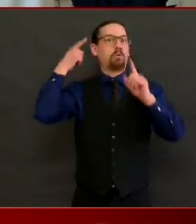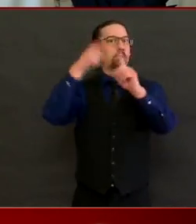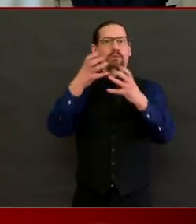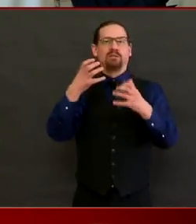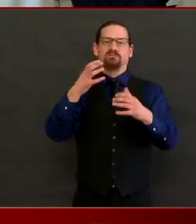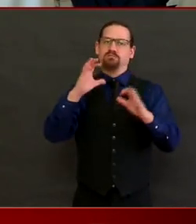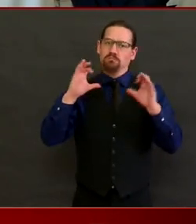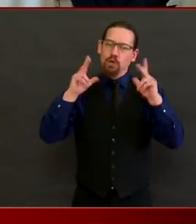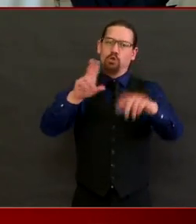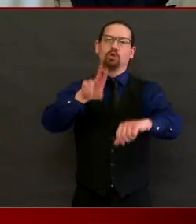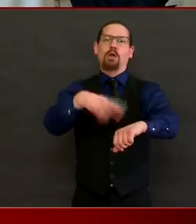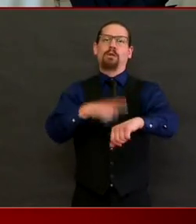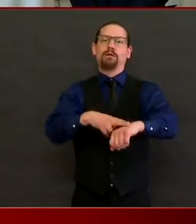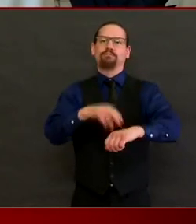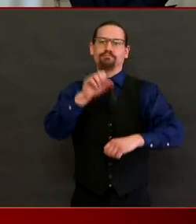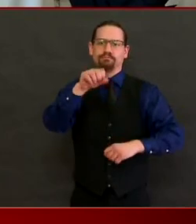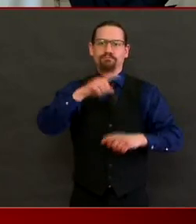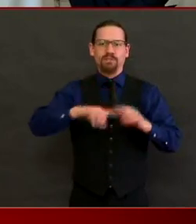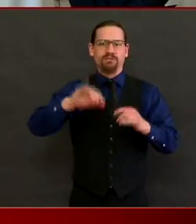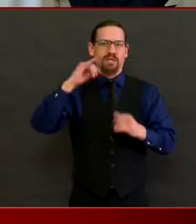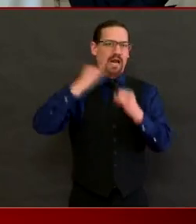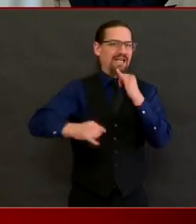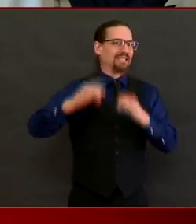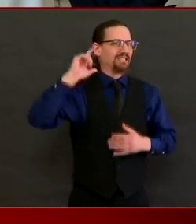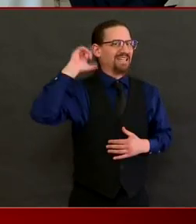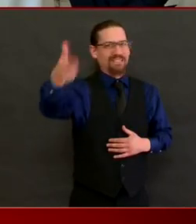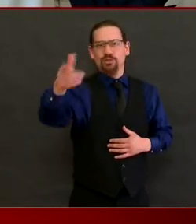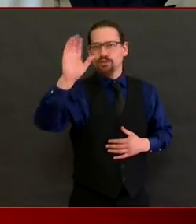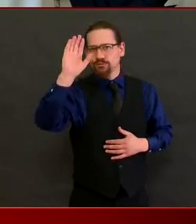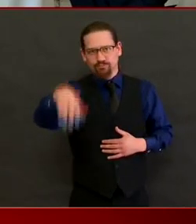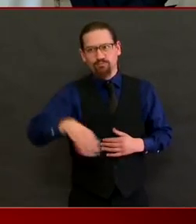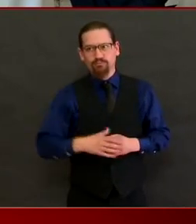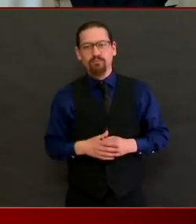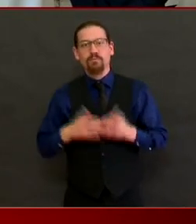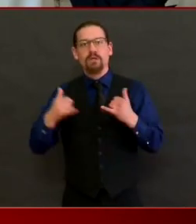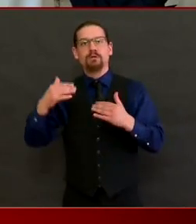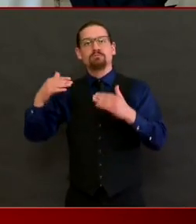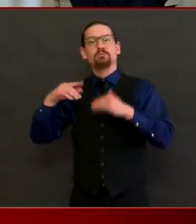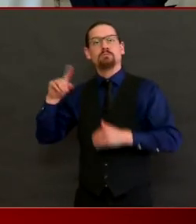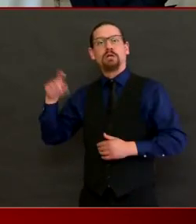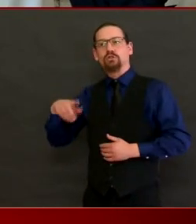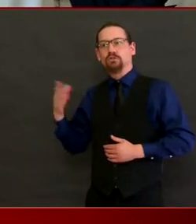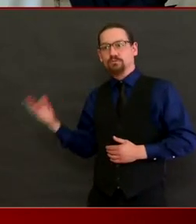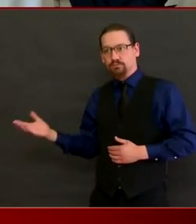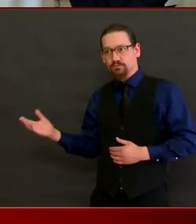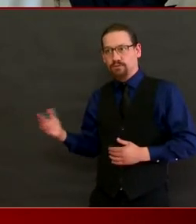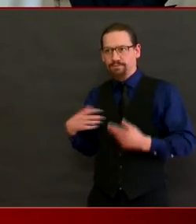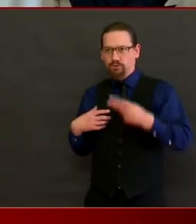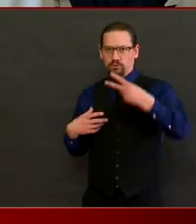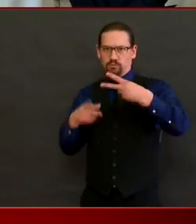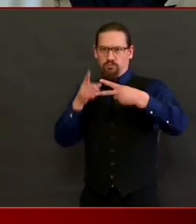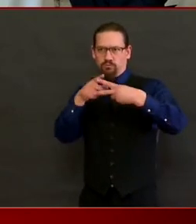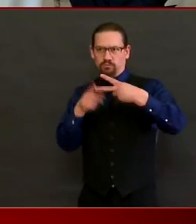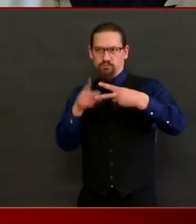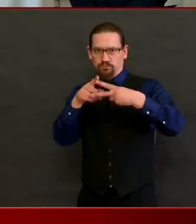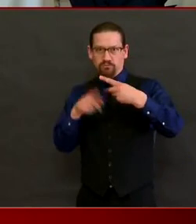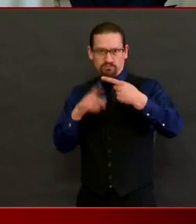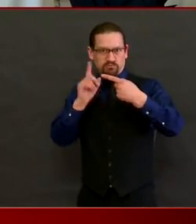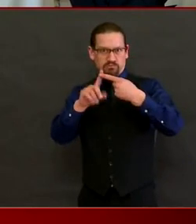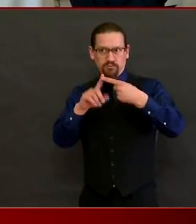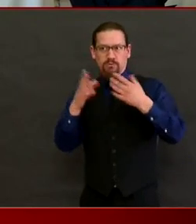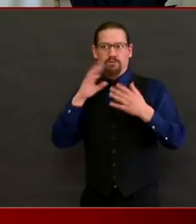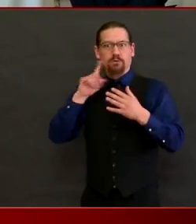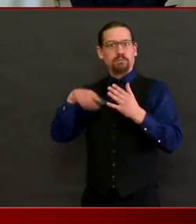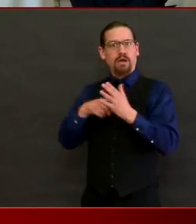Allen has a two-part question for you. If the models are imperfect, to what degree do you use them when making decisions regarding public policy?